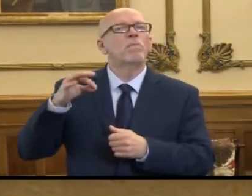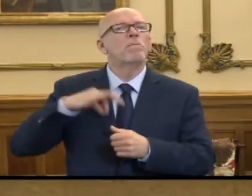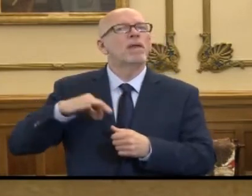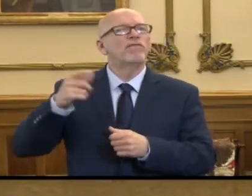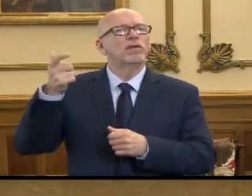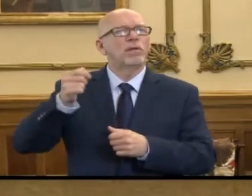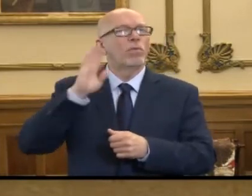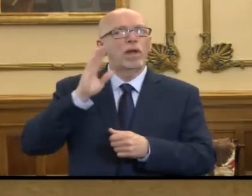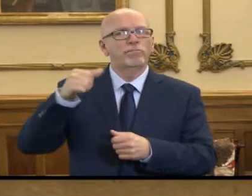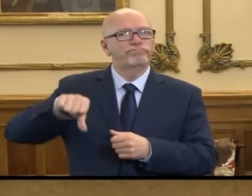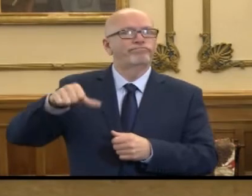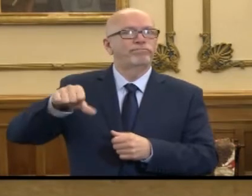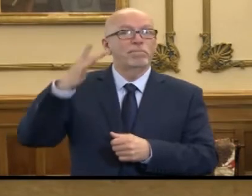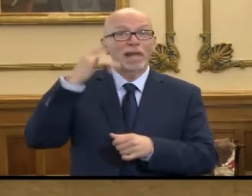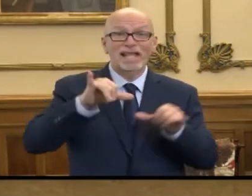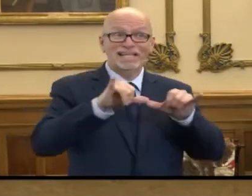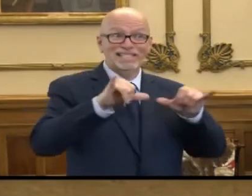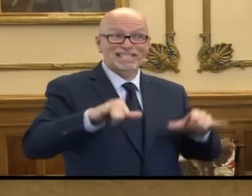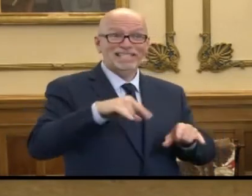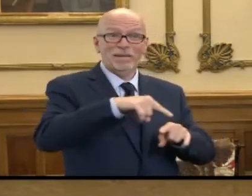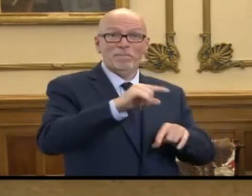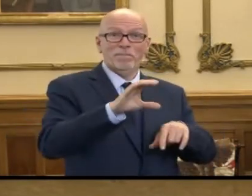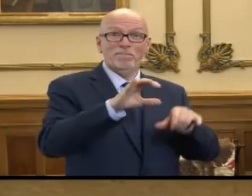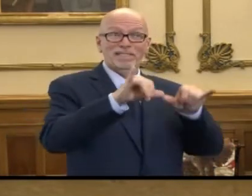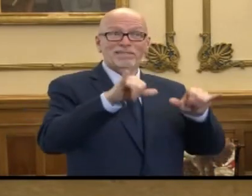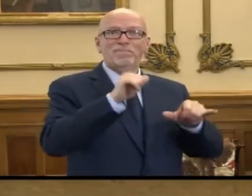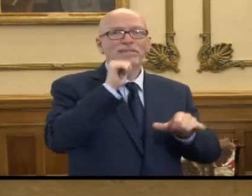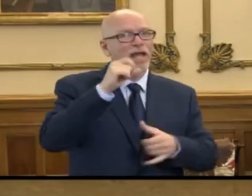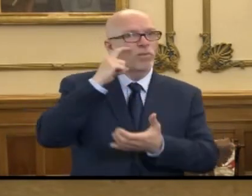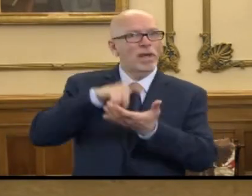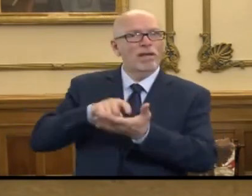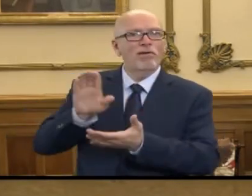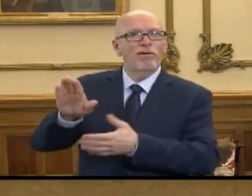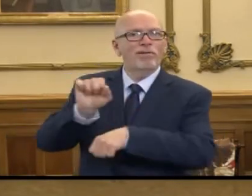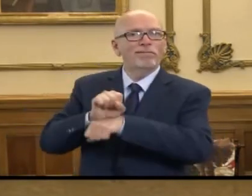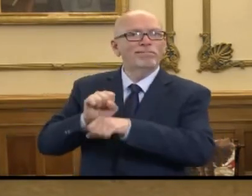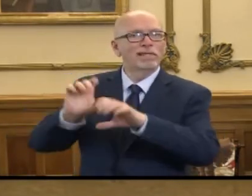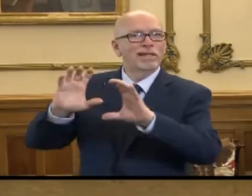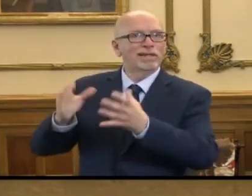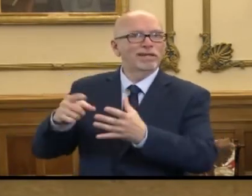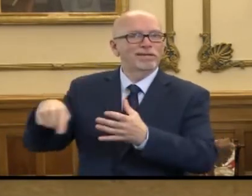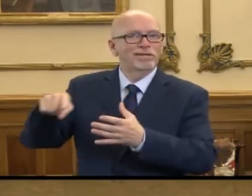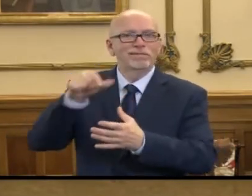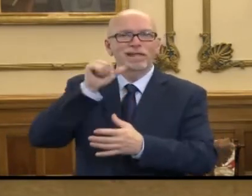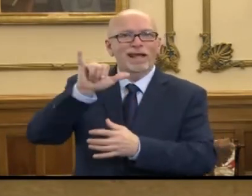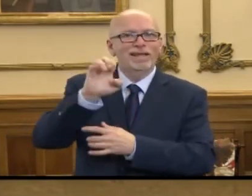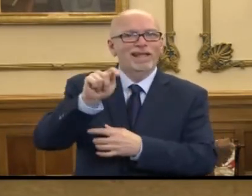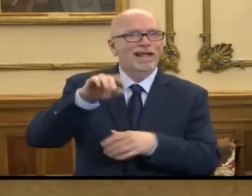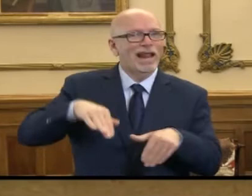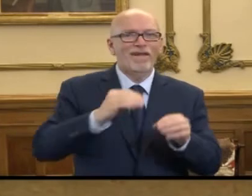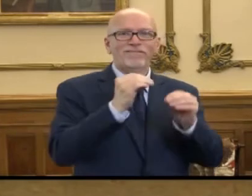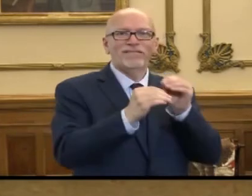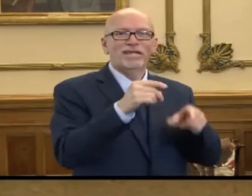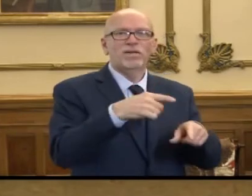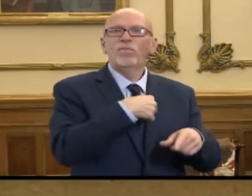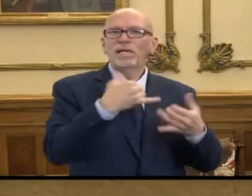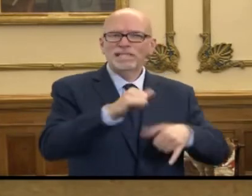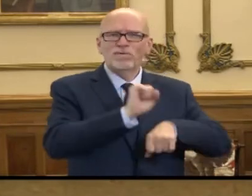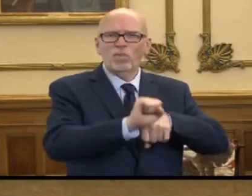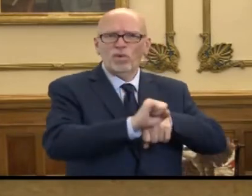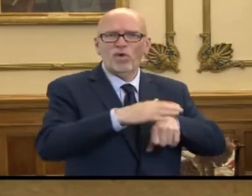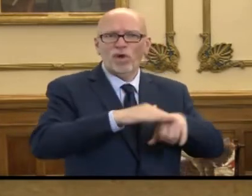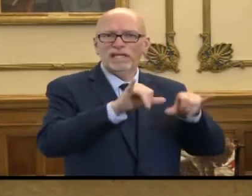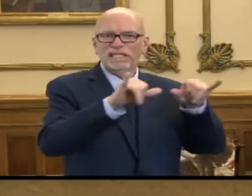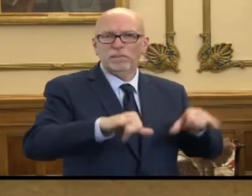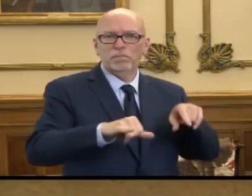to be denied because the system does not recognize that classification of individuals just yet. We are working on that